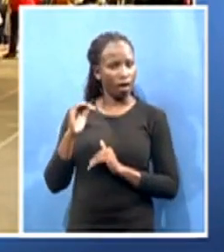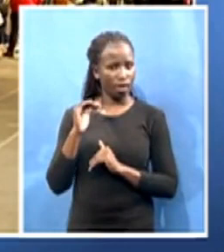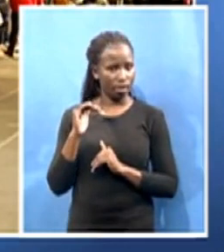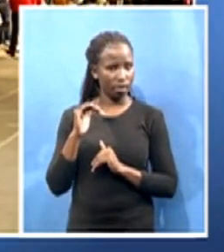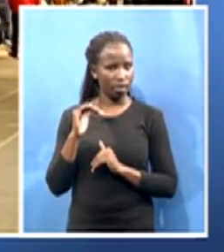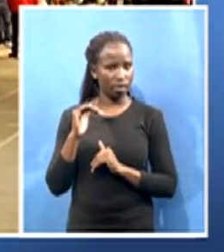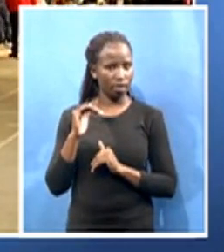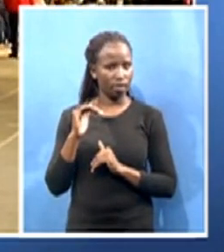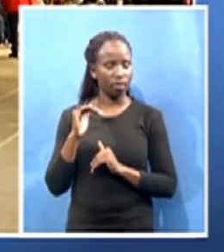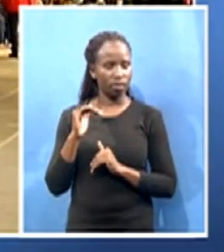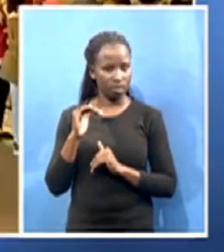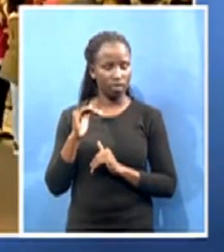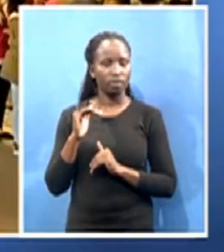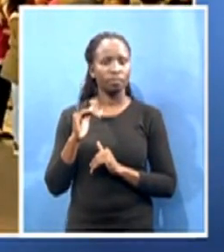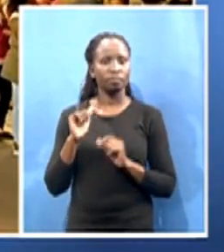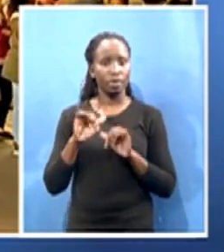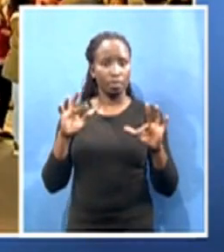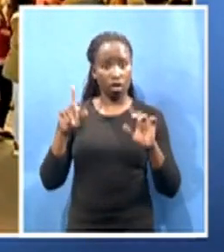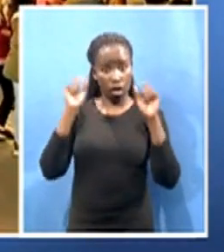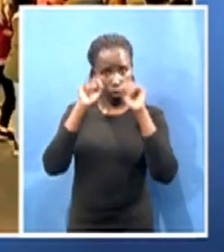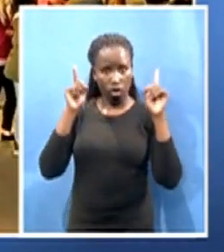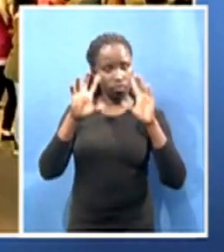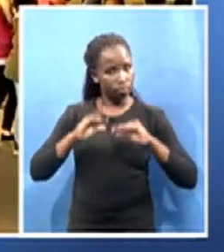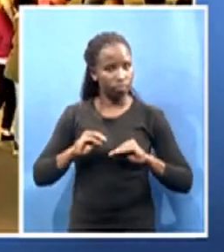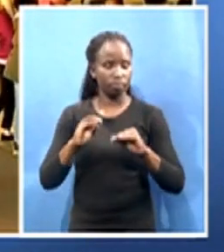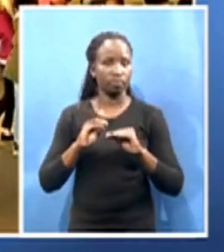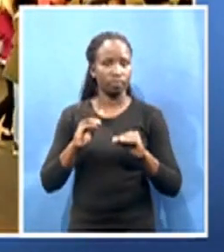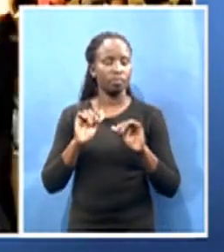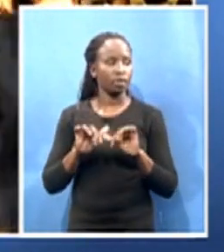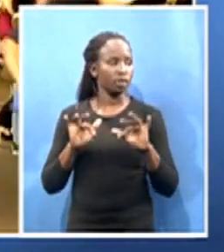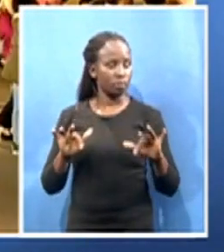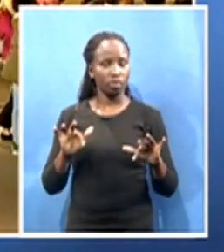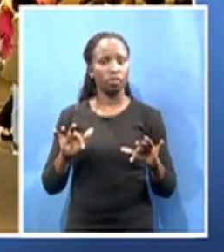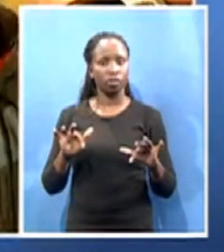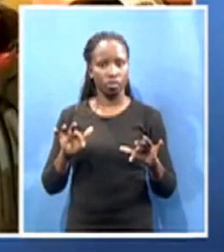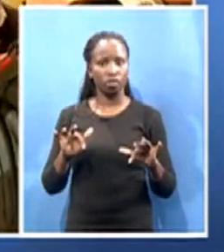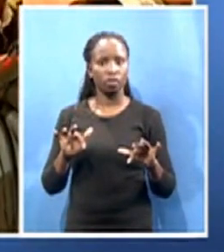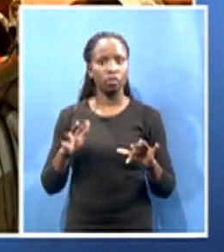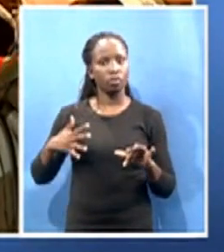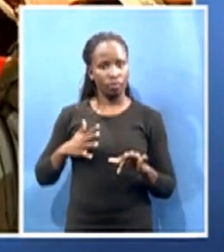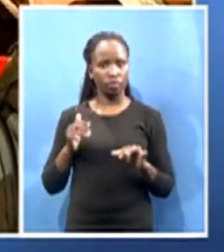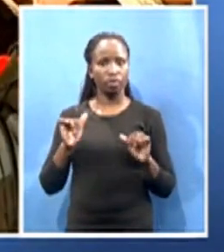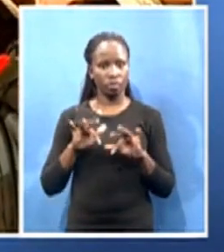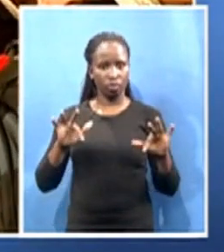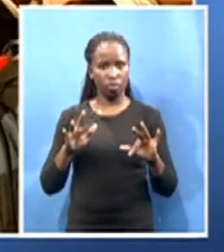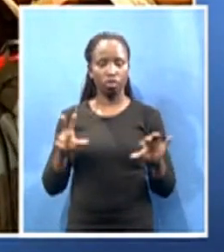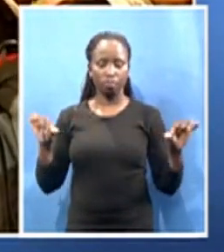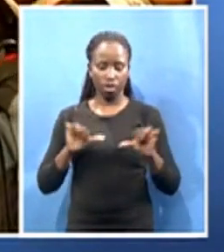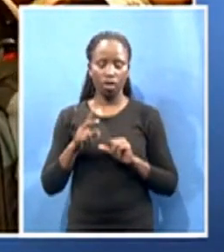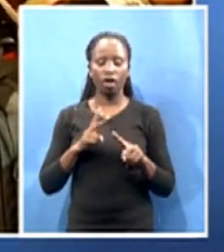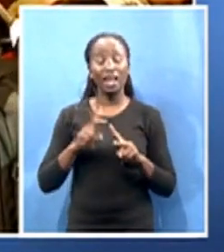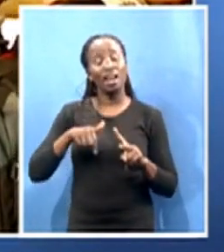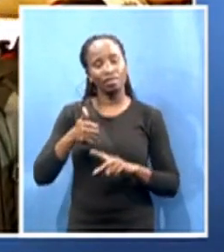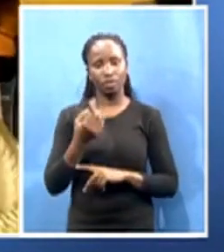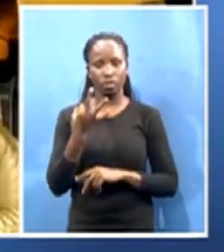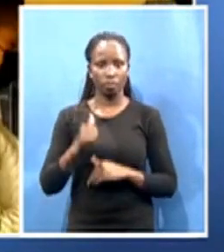of people is that we would really want people to be returning after their three months. And so that would be really important. And I